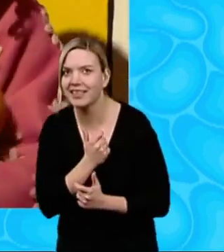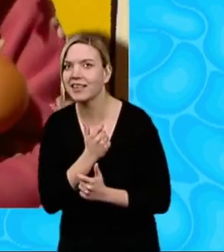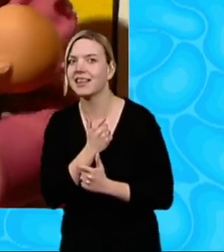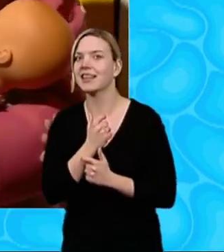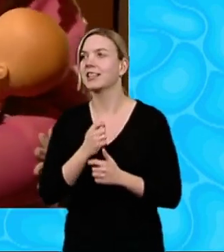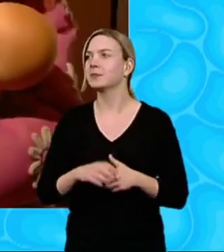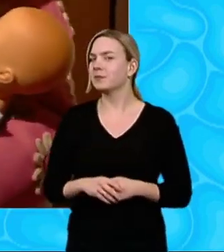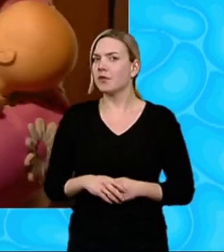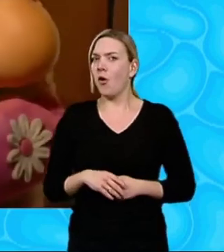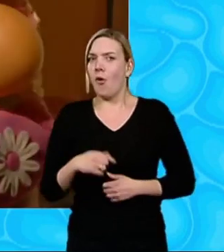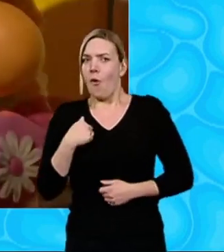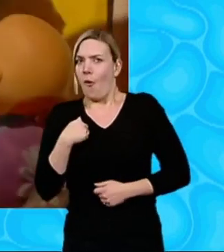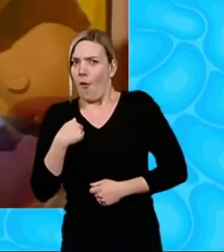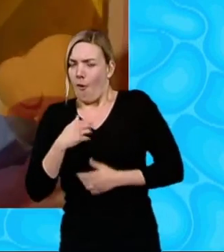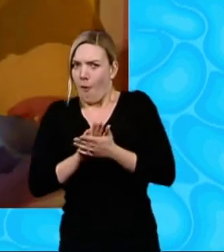Yes